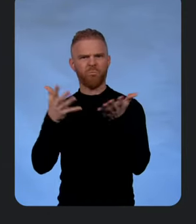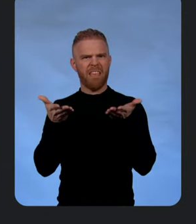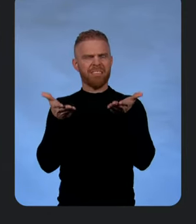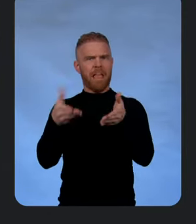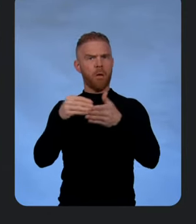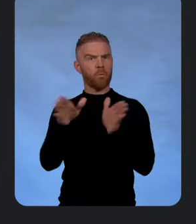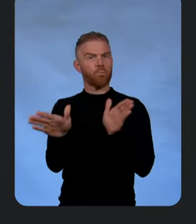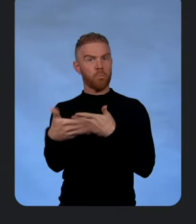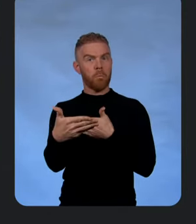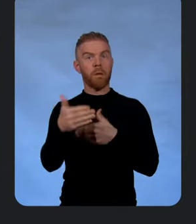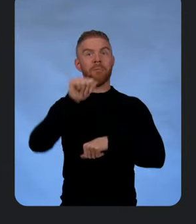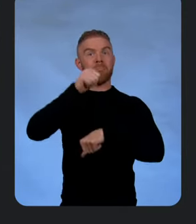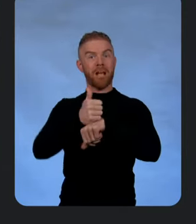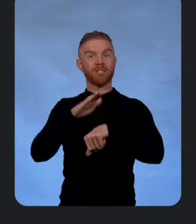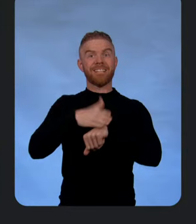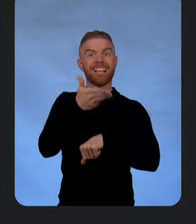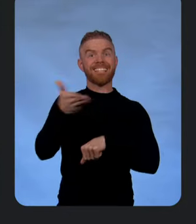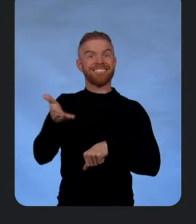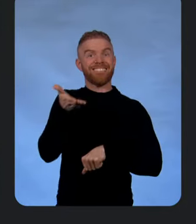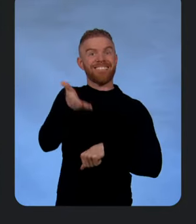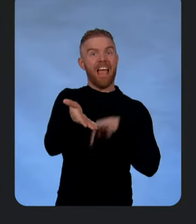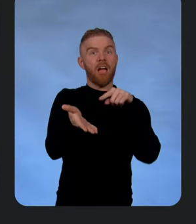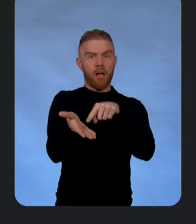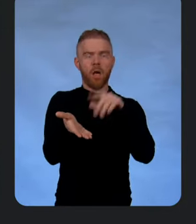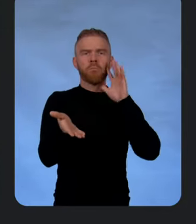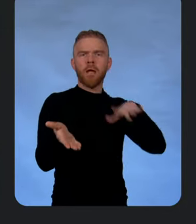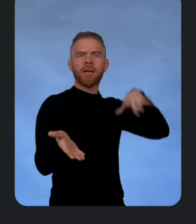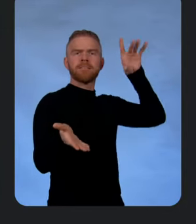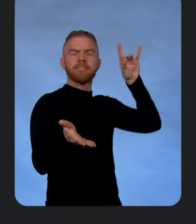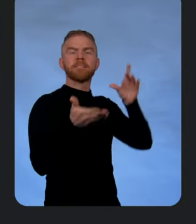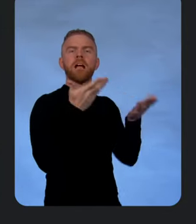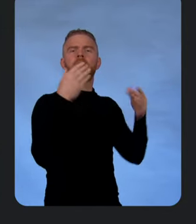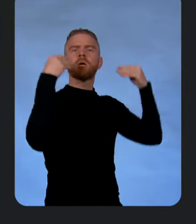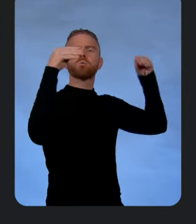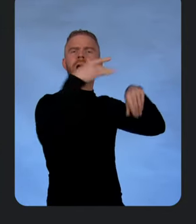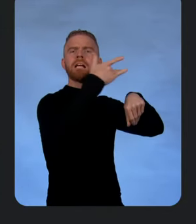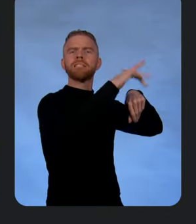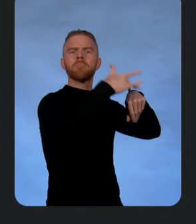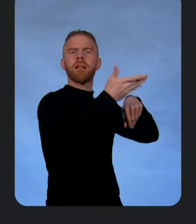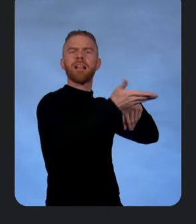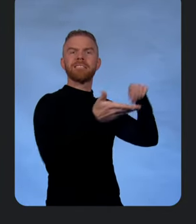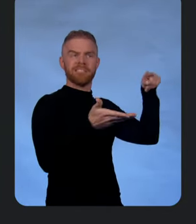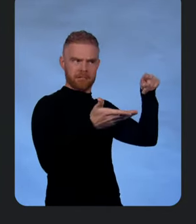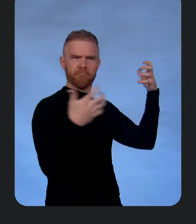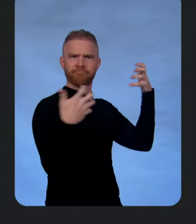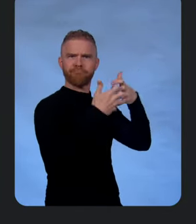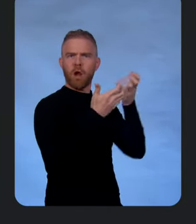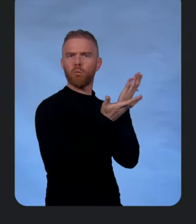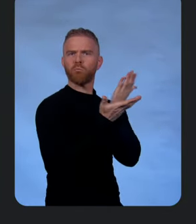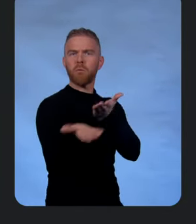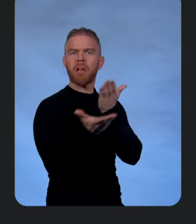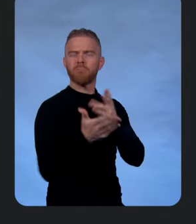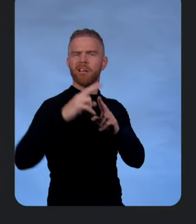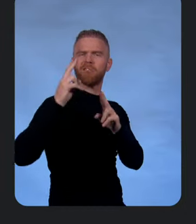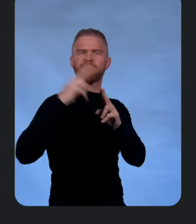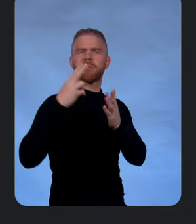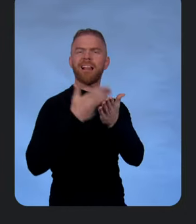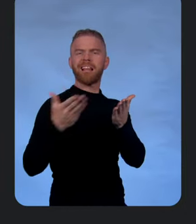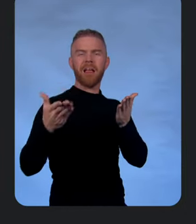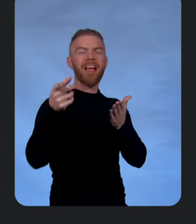items that it sees, along with our available inventory of items, it recommends the top items that the customer might want to purchase.